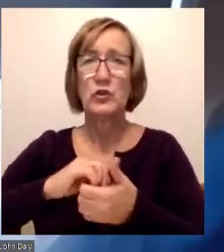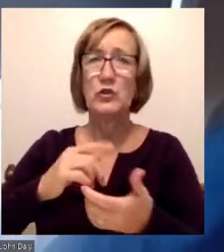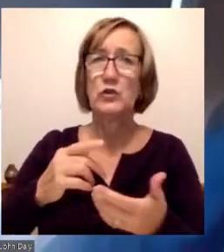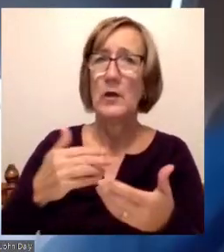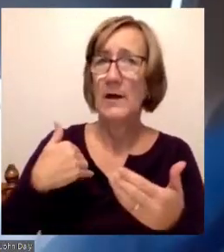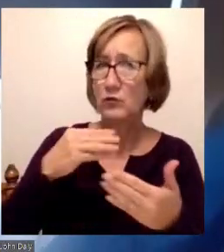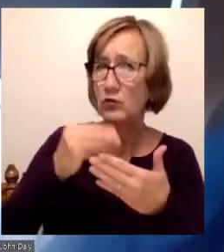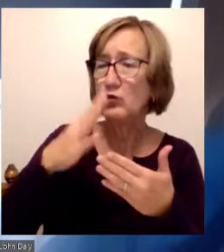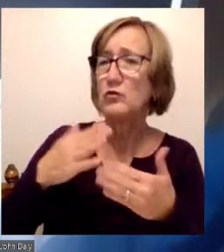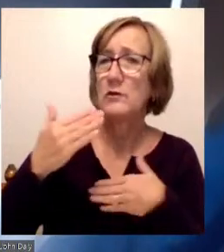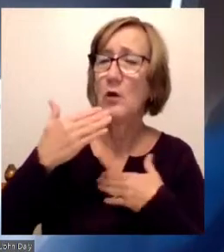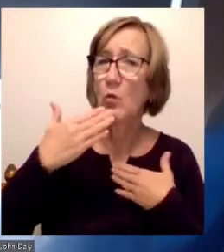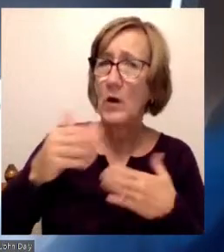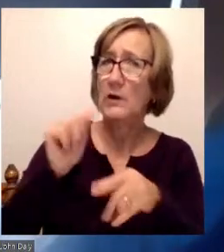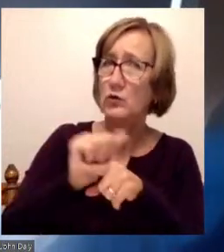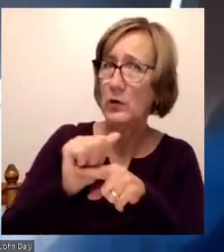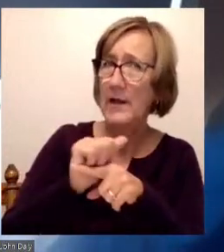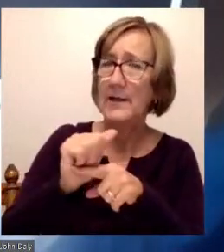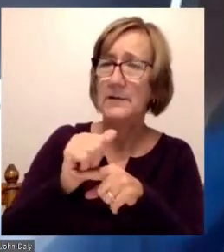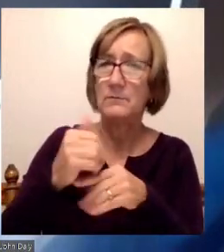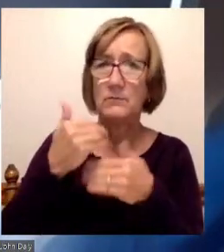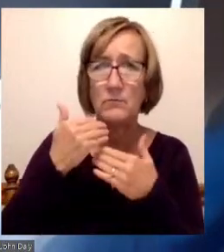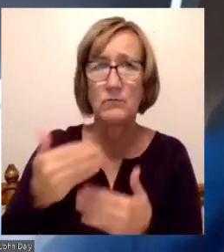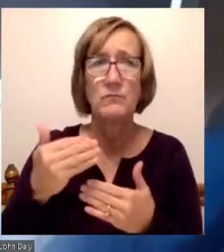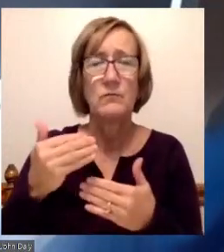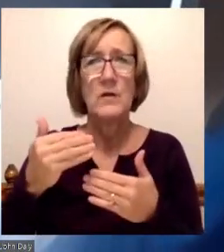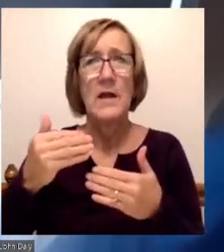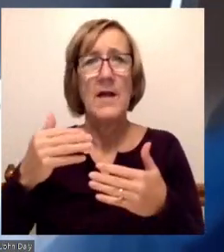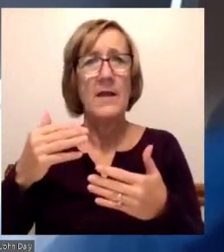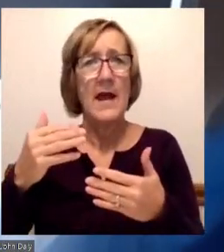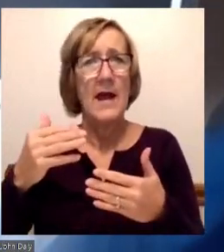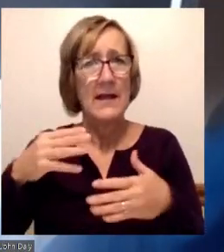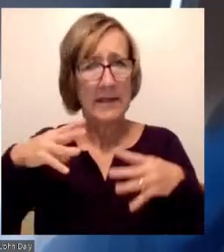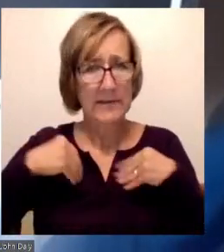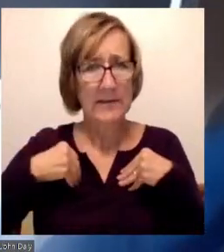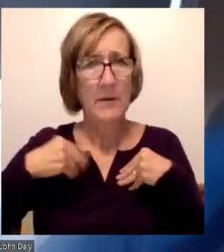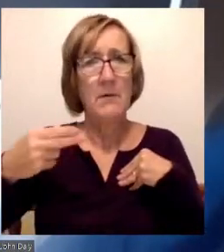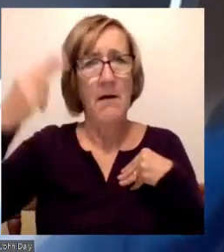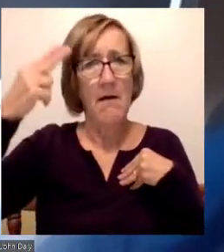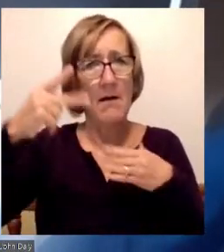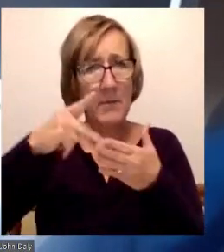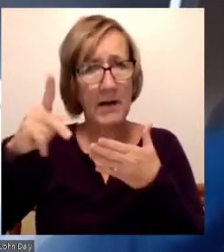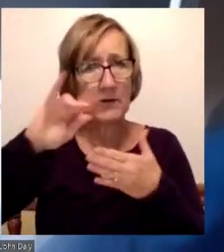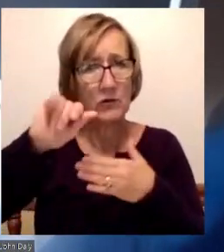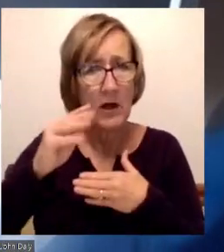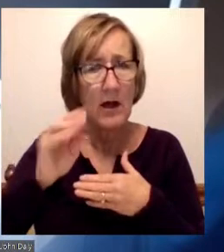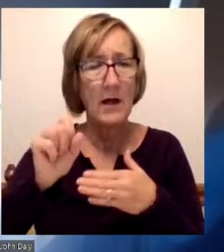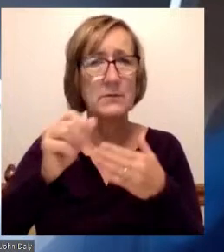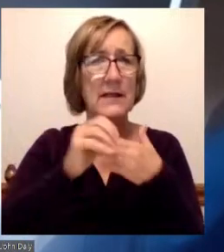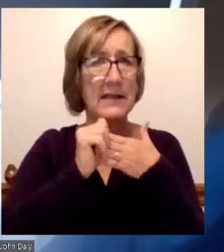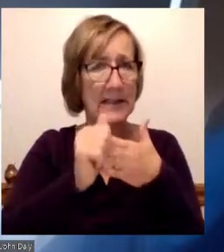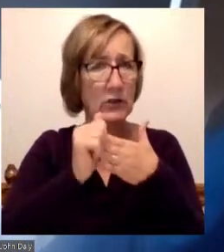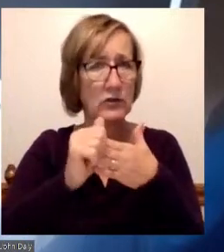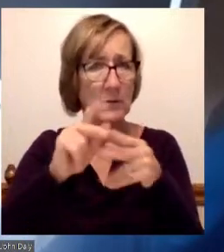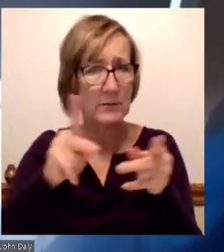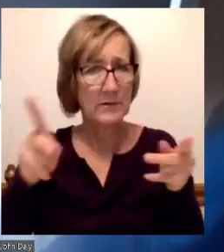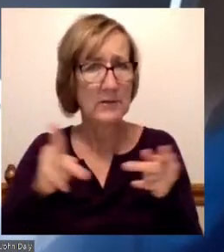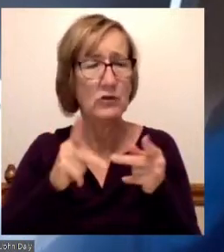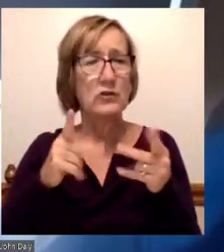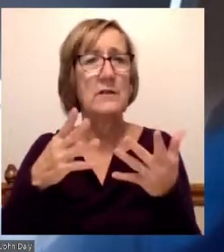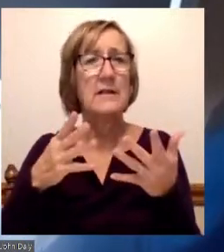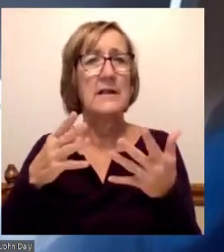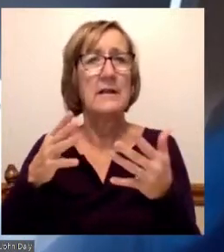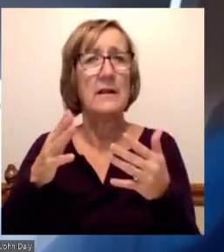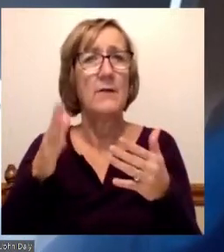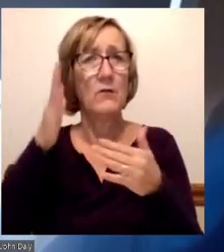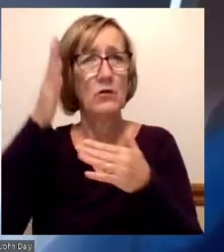-trained to take high-paying jobs, and leadership positions in the coming industrial revolution that we're